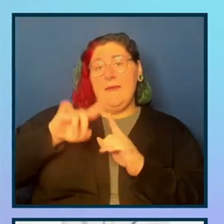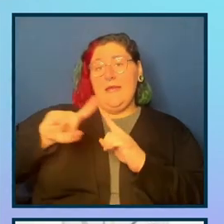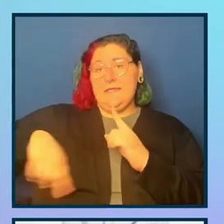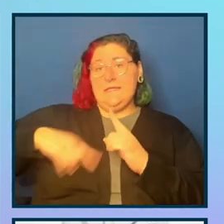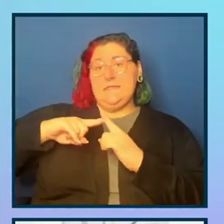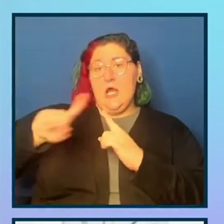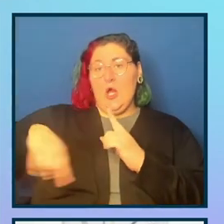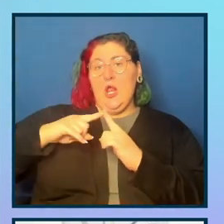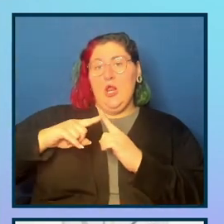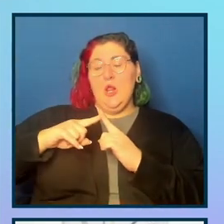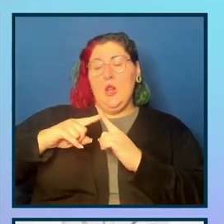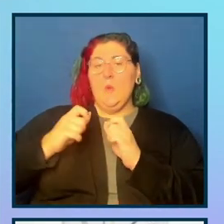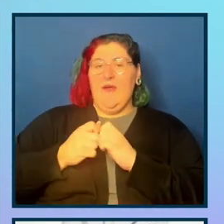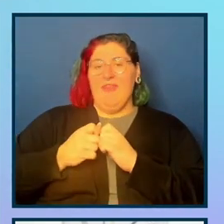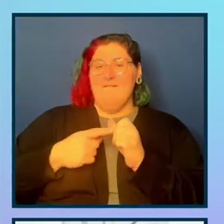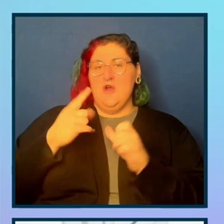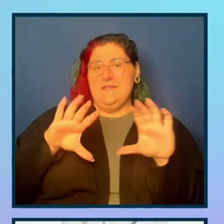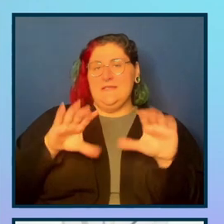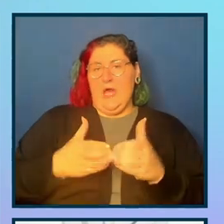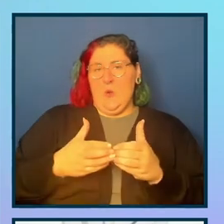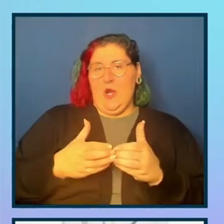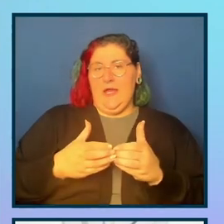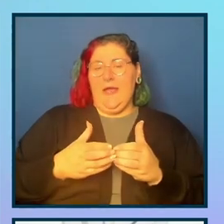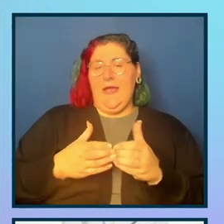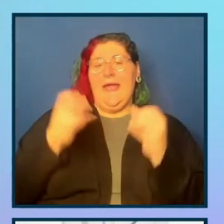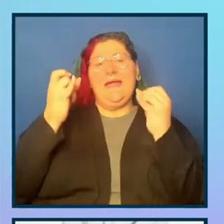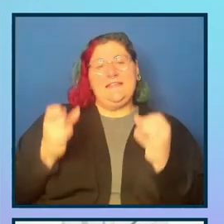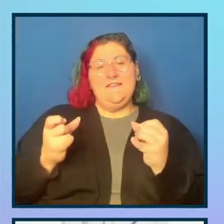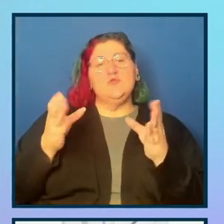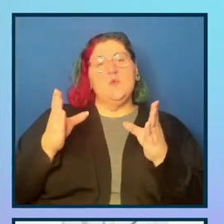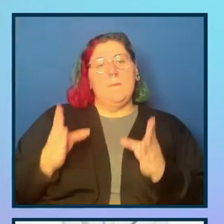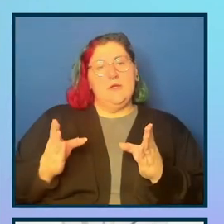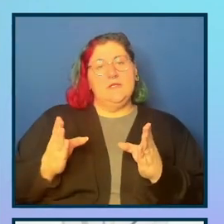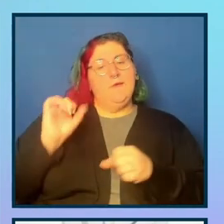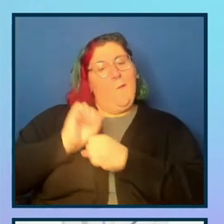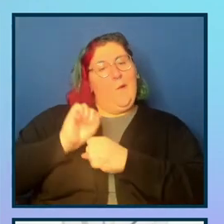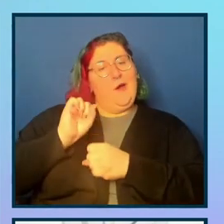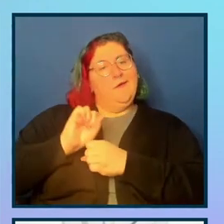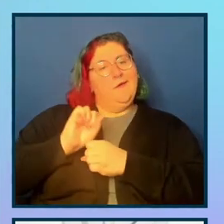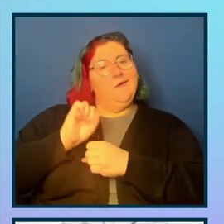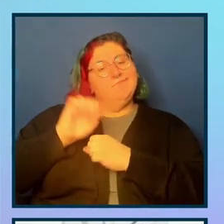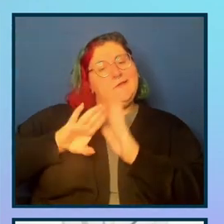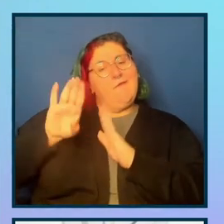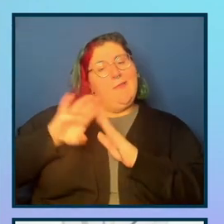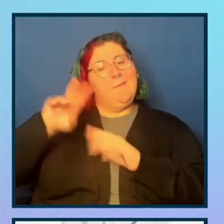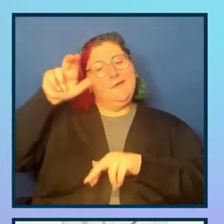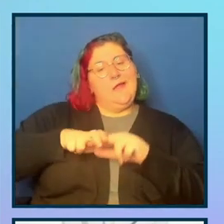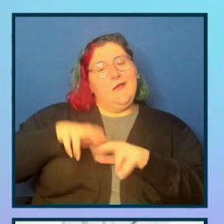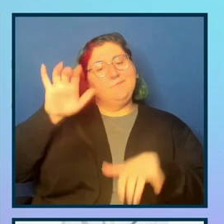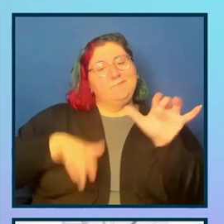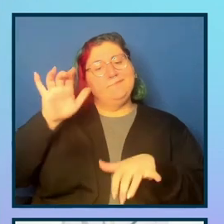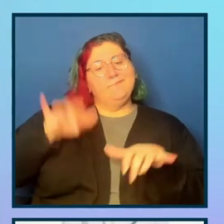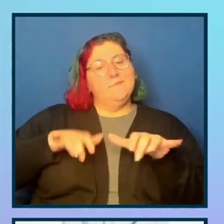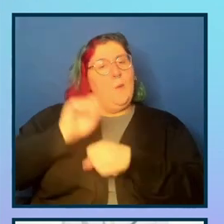have the first bucket, an individual working in their workstation, a developer sitting and working, is doing